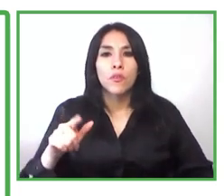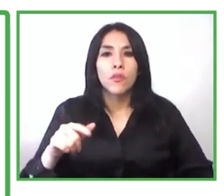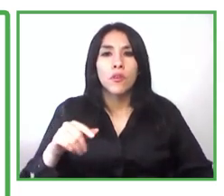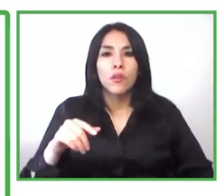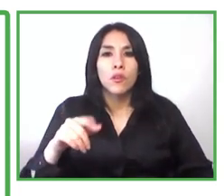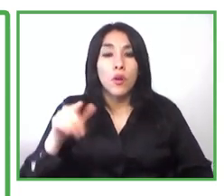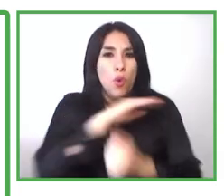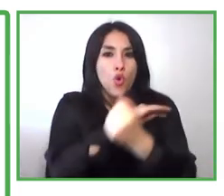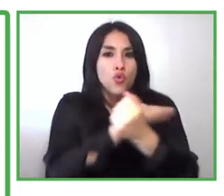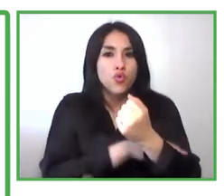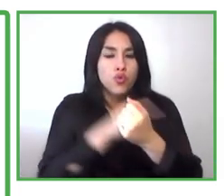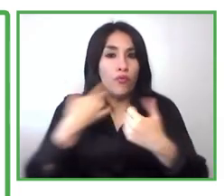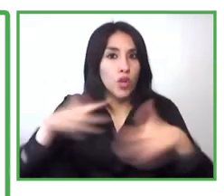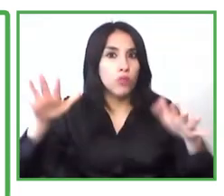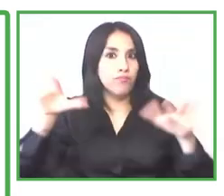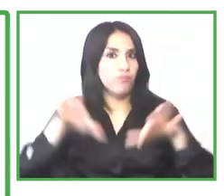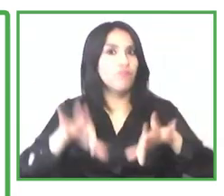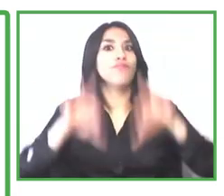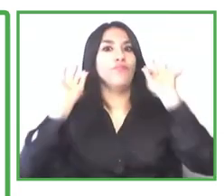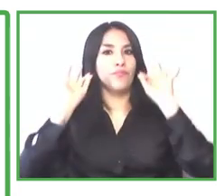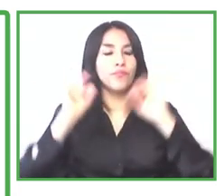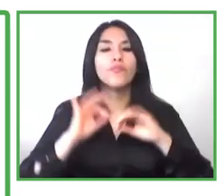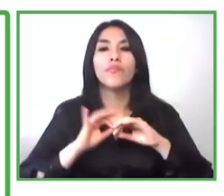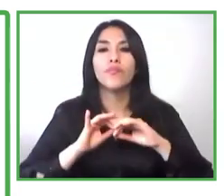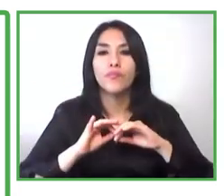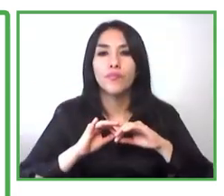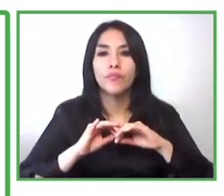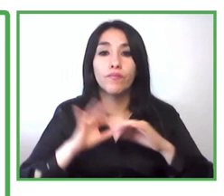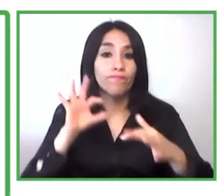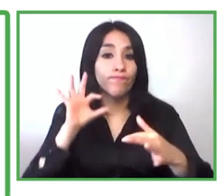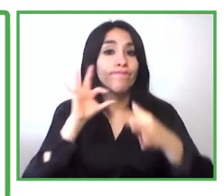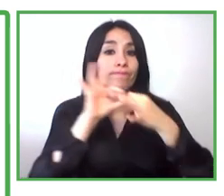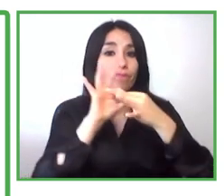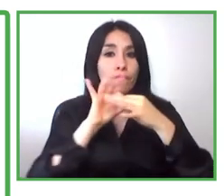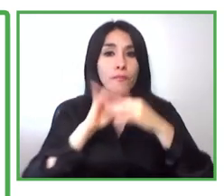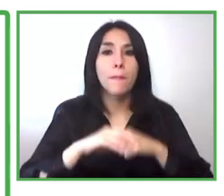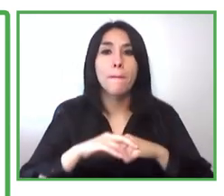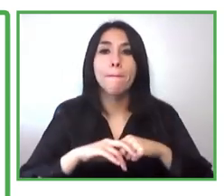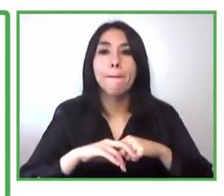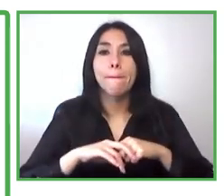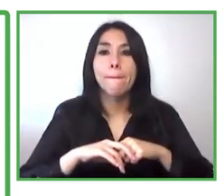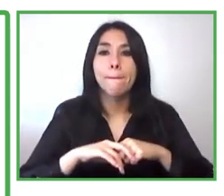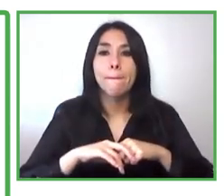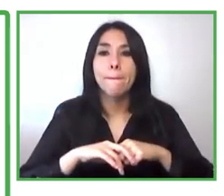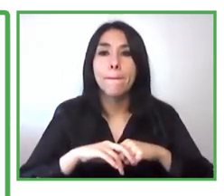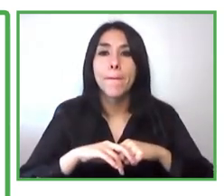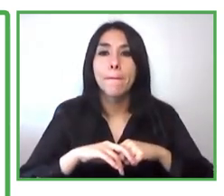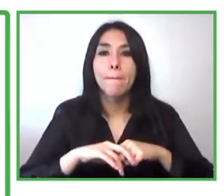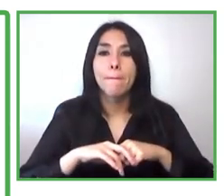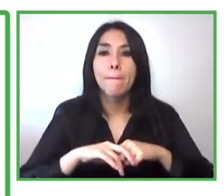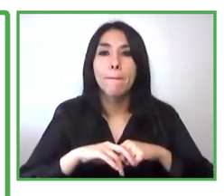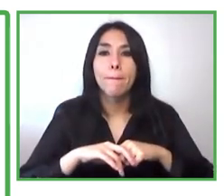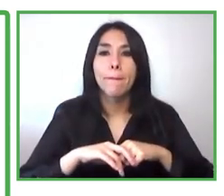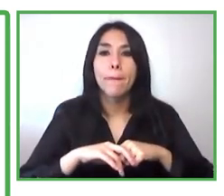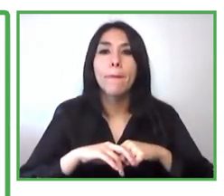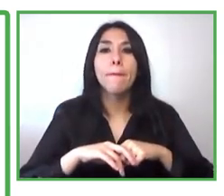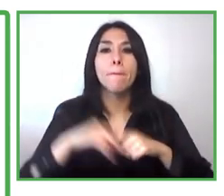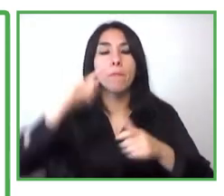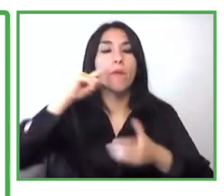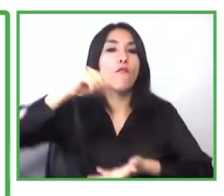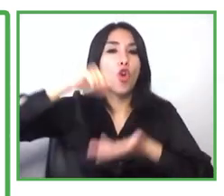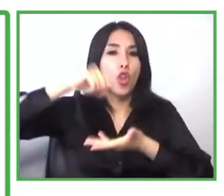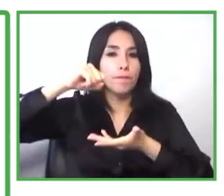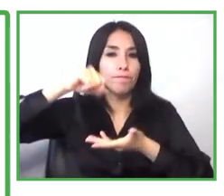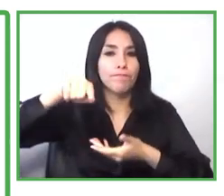also could also access the ecosystem in a great um entrepreneurship fund which is called escena